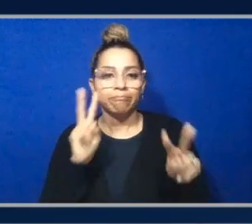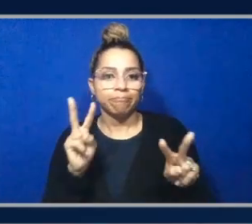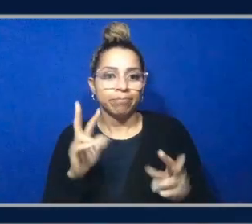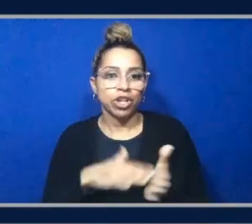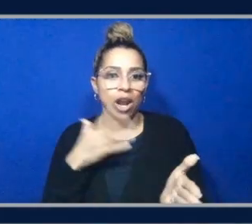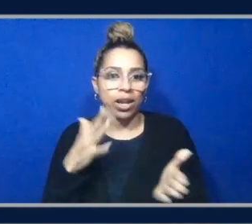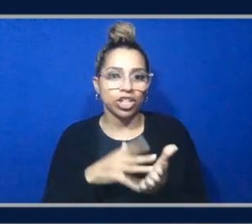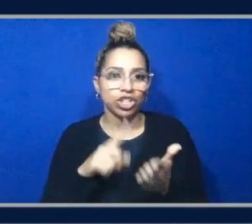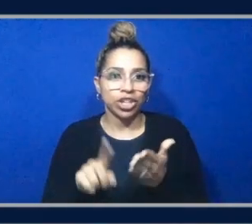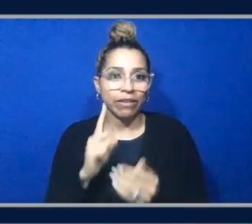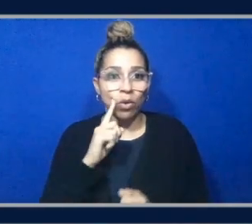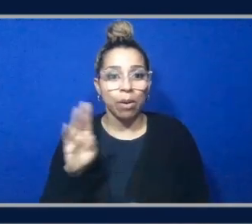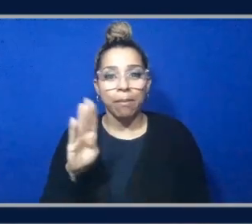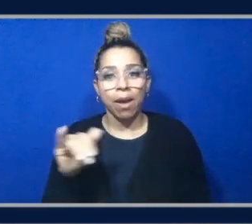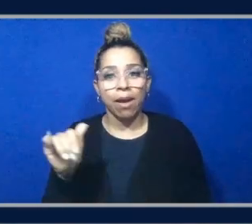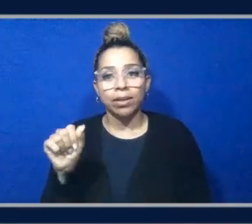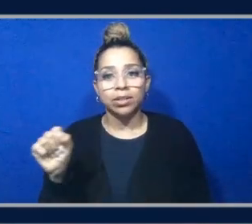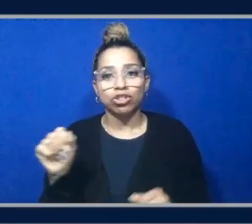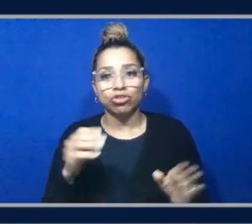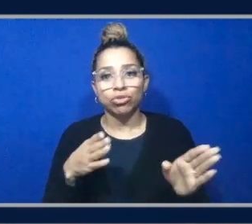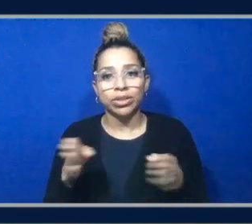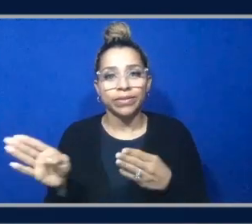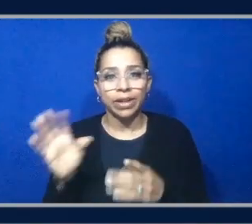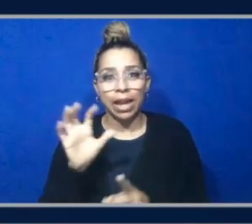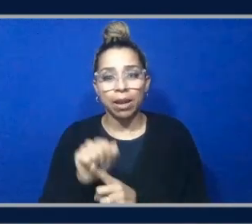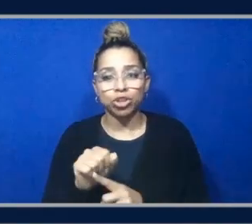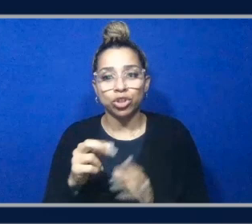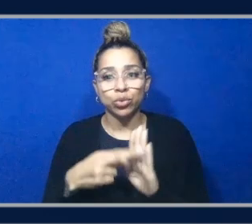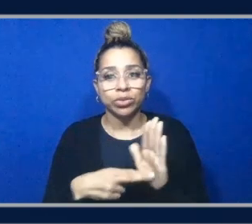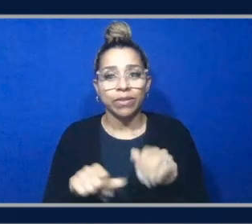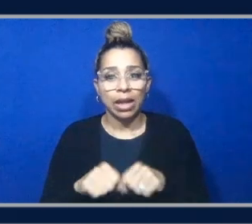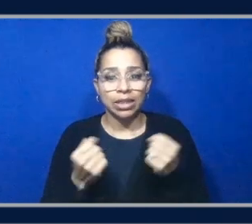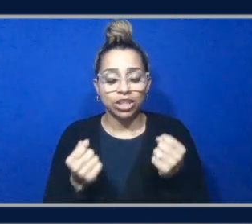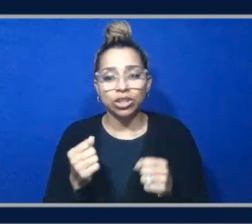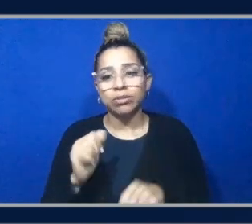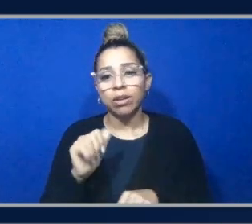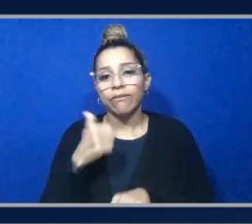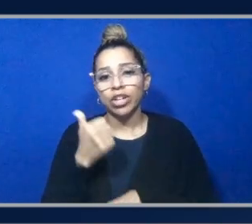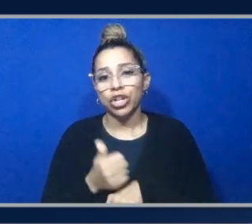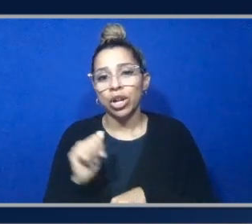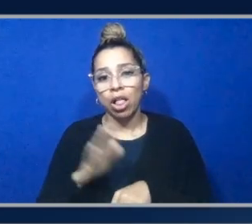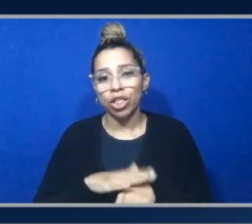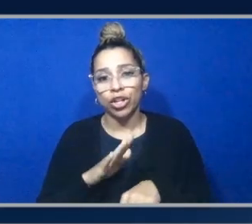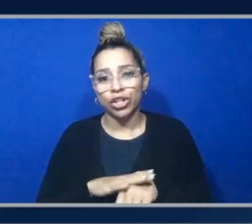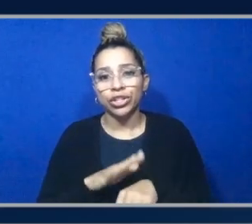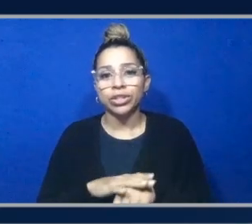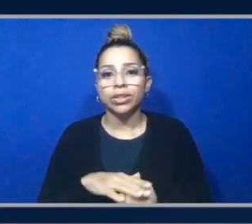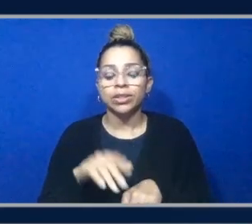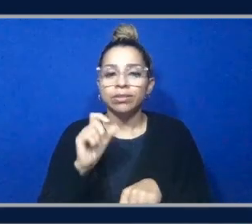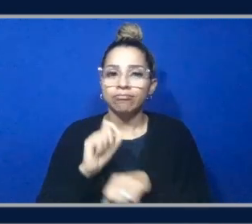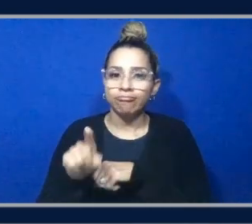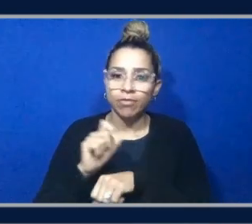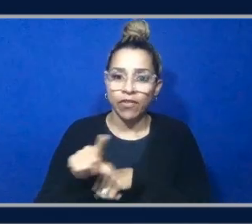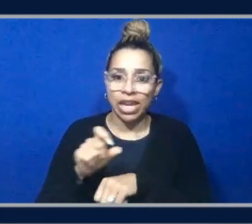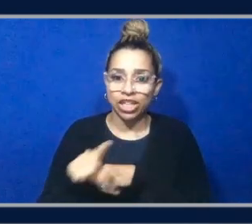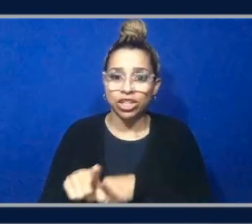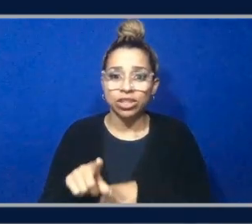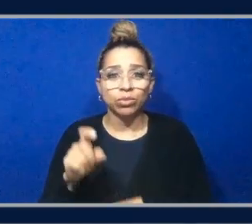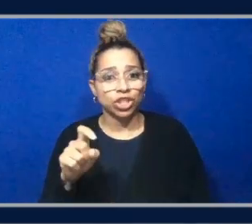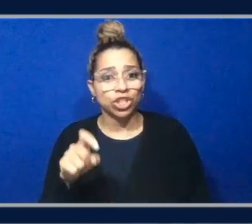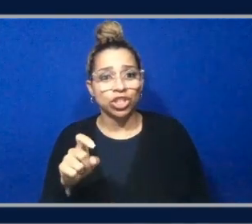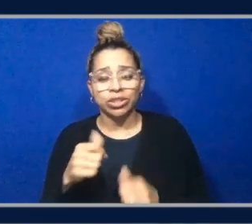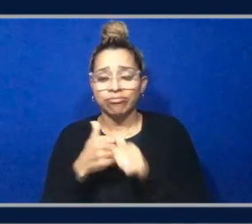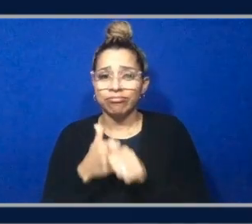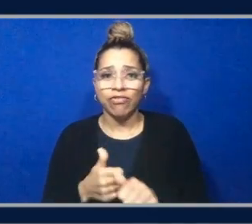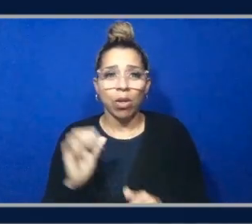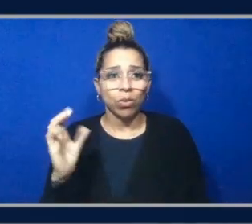configure alerts and names on cloud watch to send notifications. I think no matter what we think we should go with the chat. Okay. Because you know, what's cool about